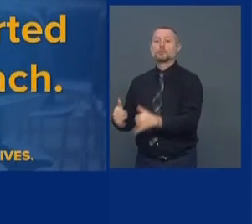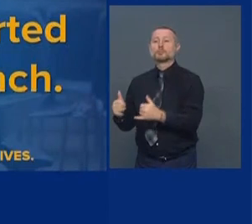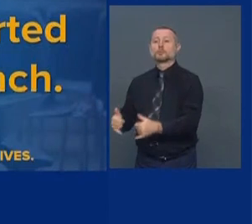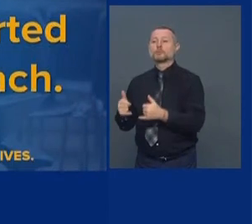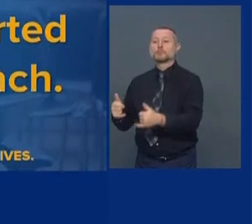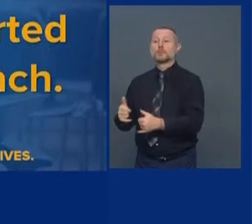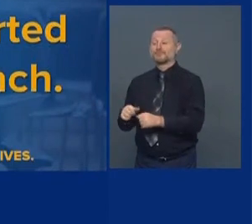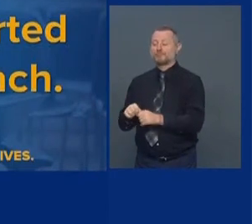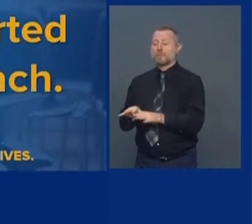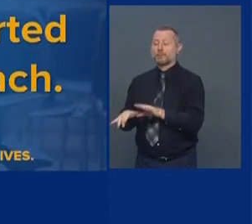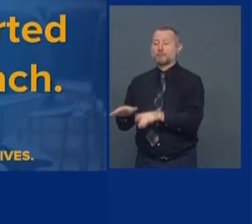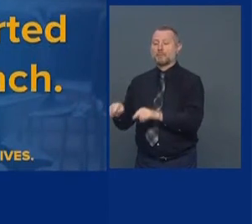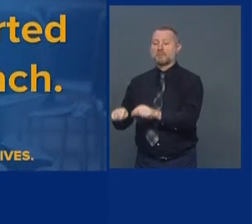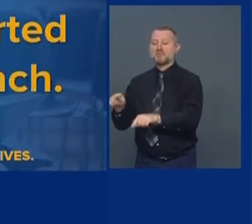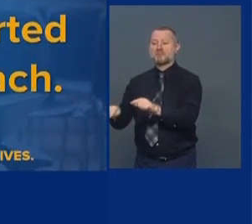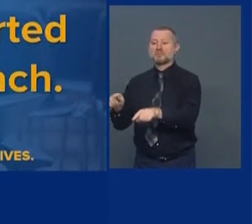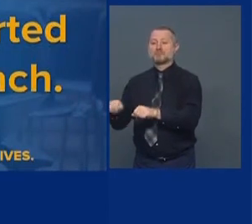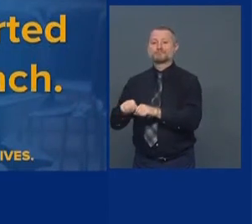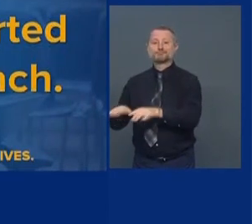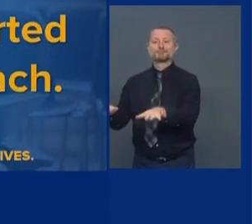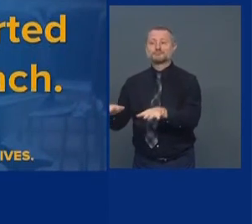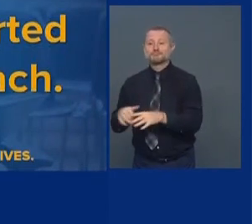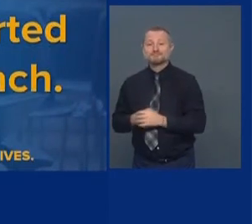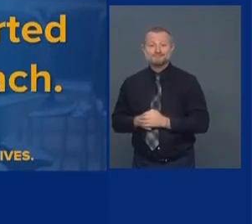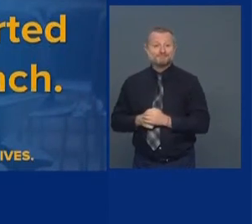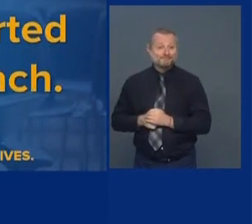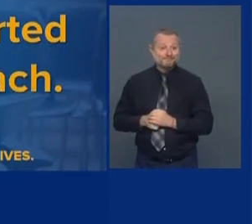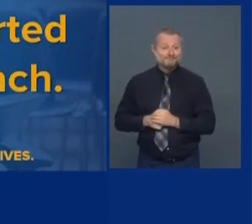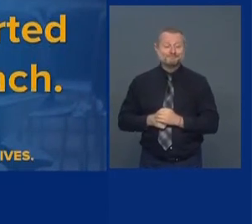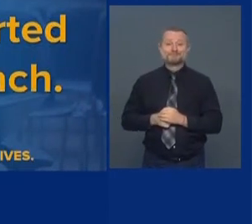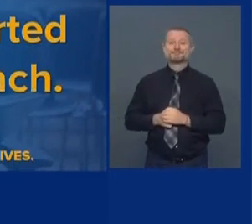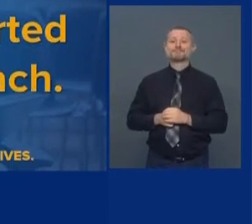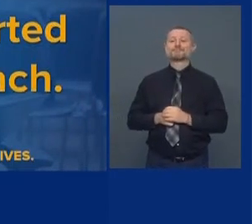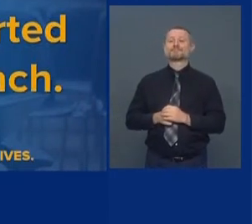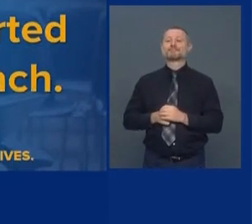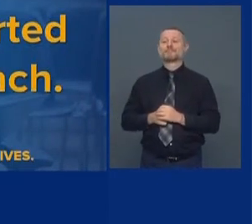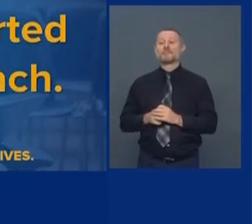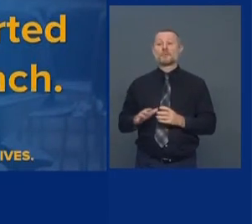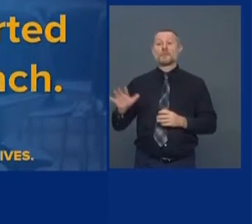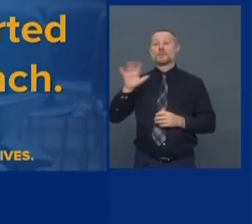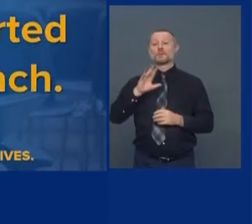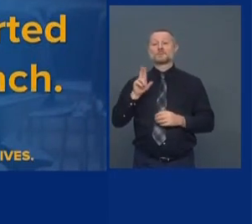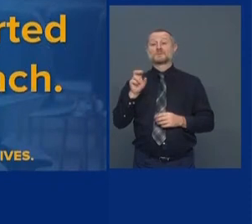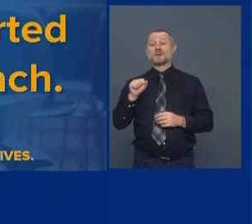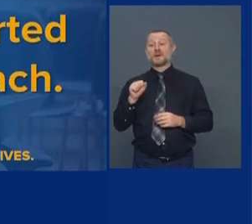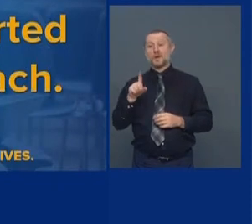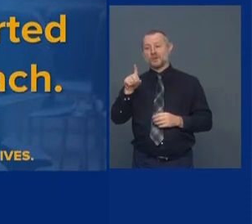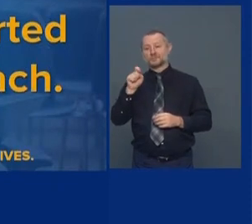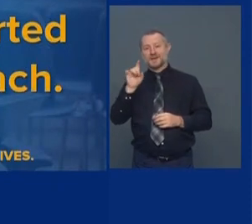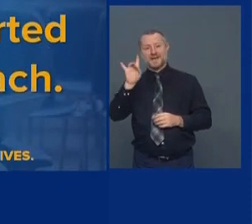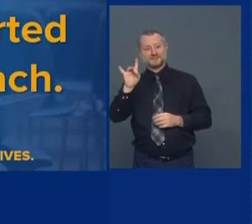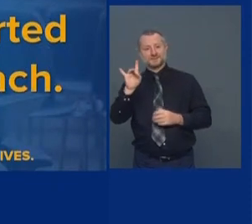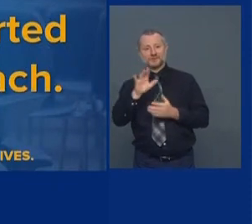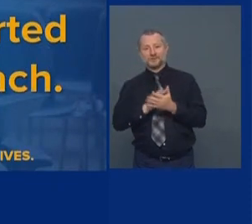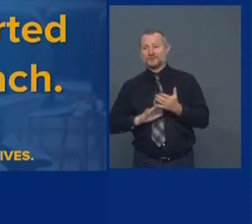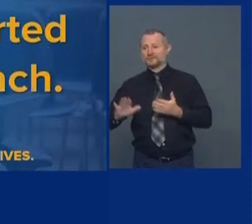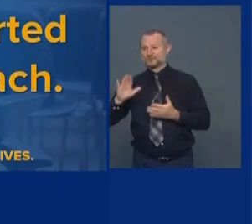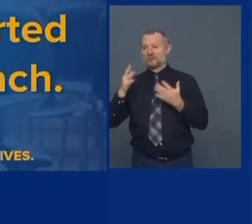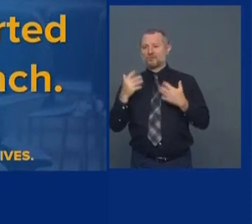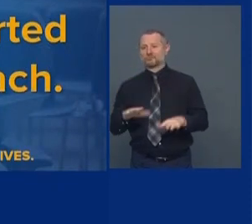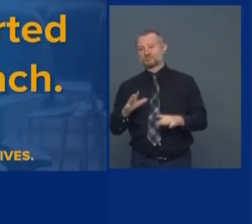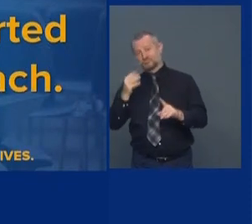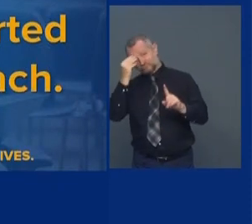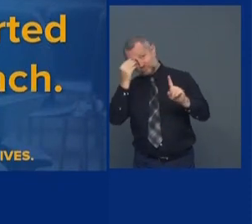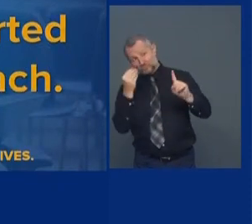the virus. Nationwide, 108 colleges have already reported